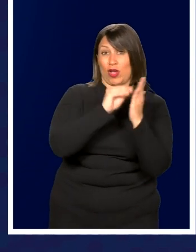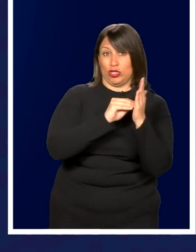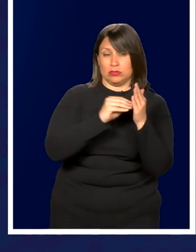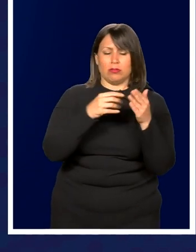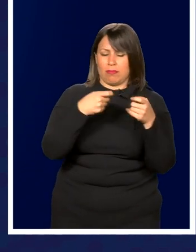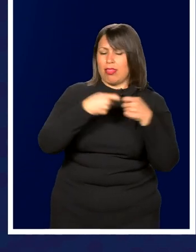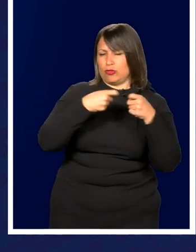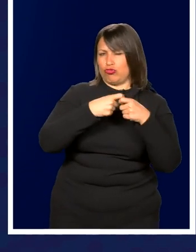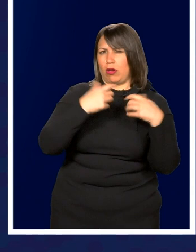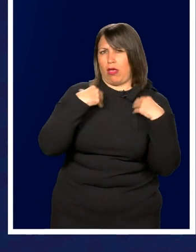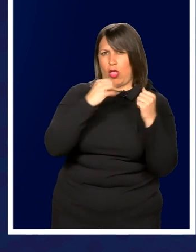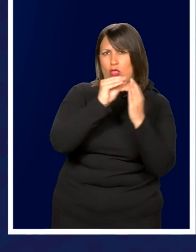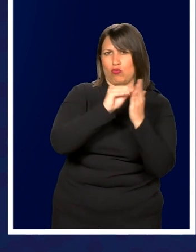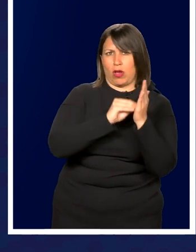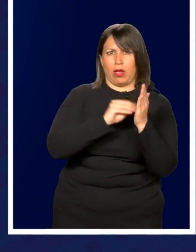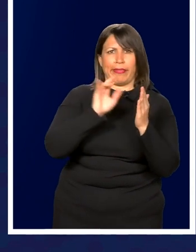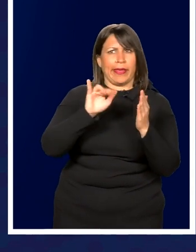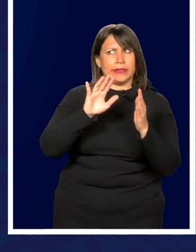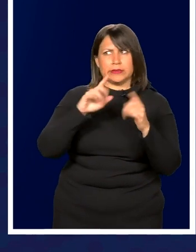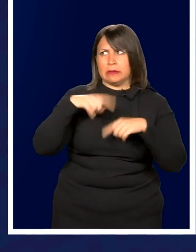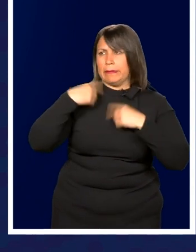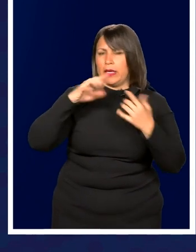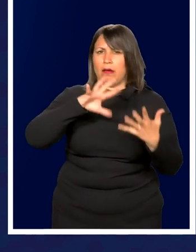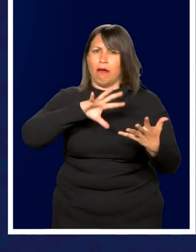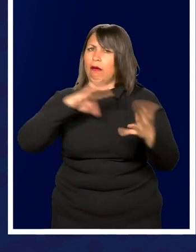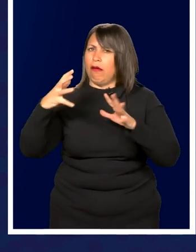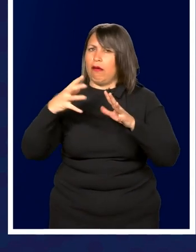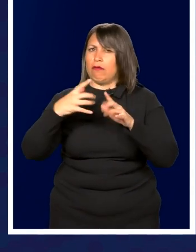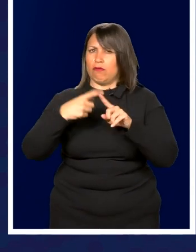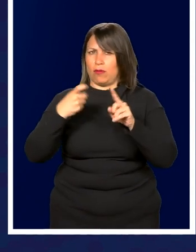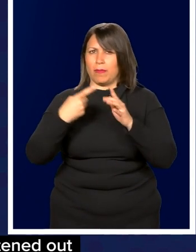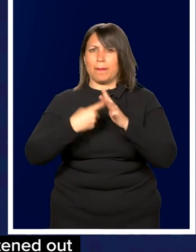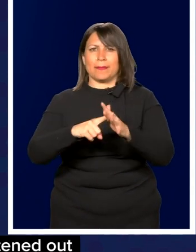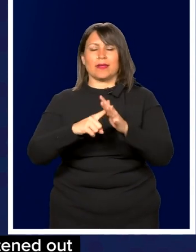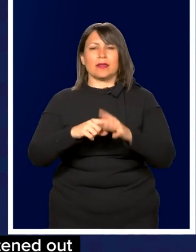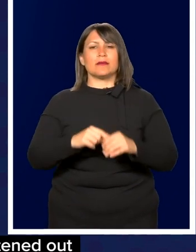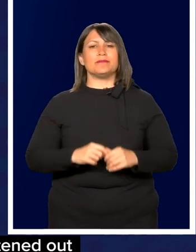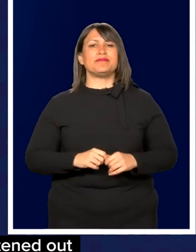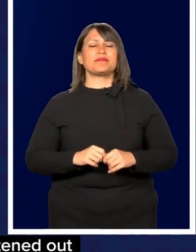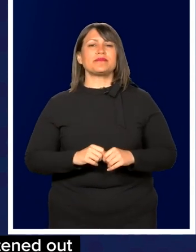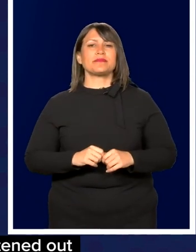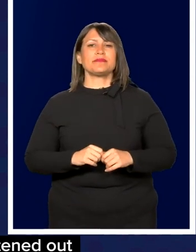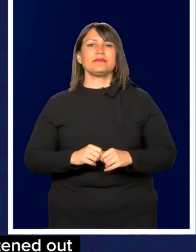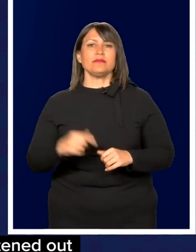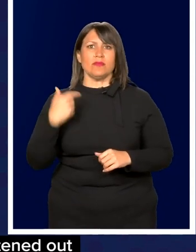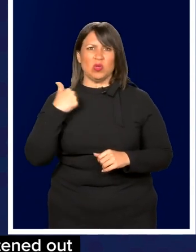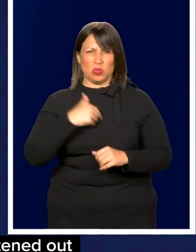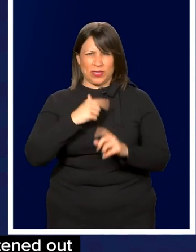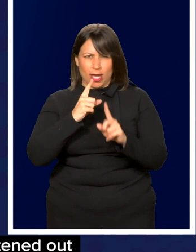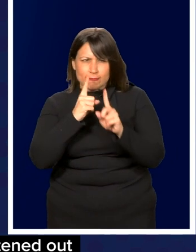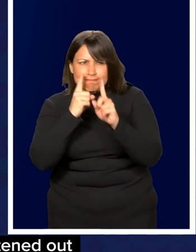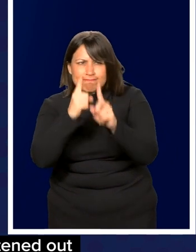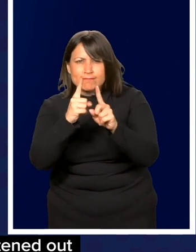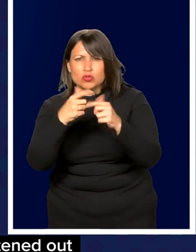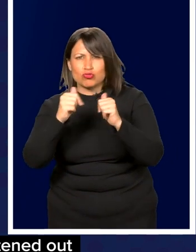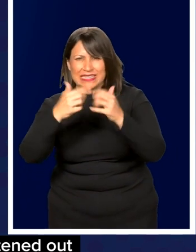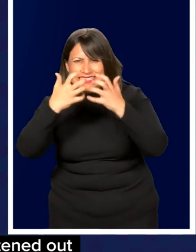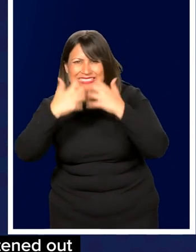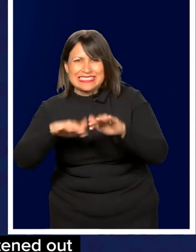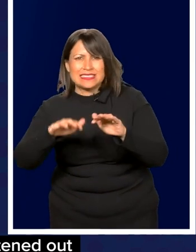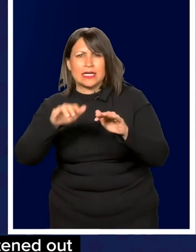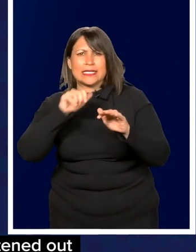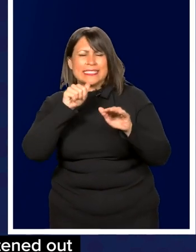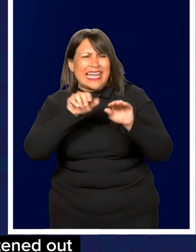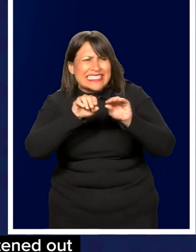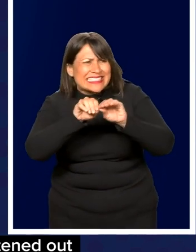the electronic health records. It's been a debacle from the very beginning. We're working to try to get that problem straightened